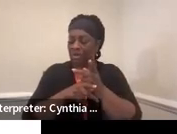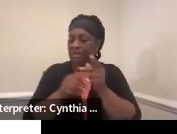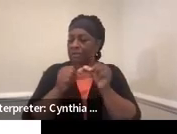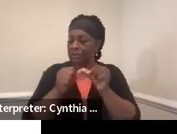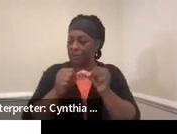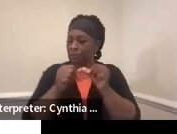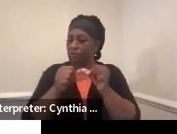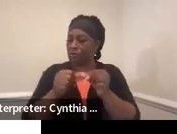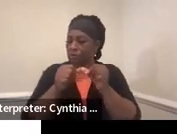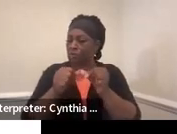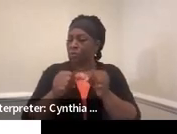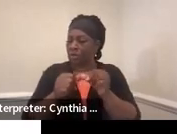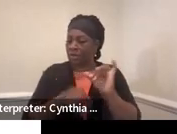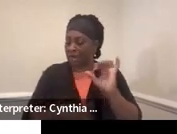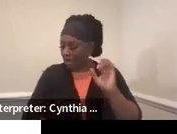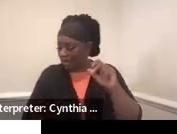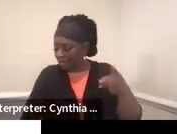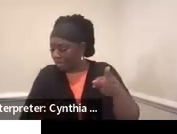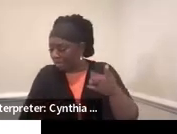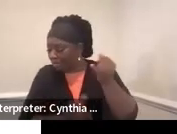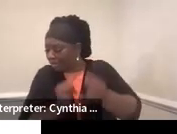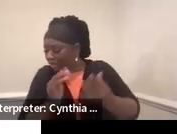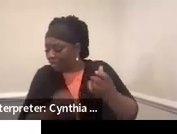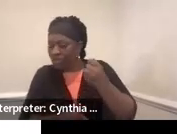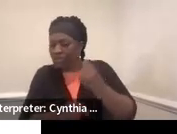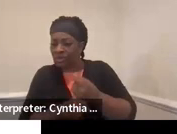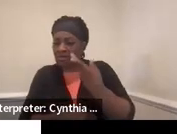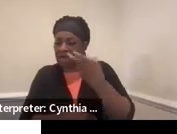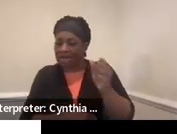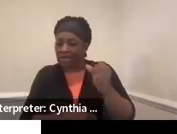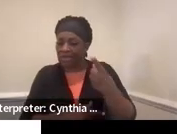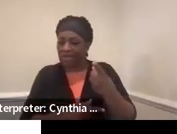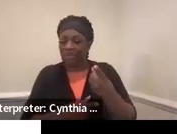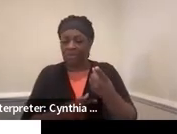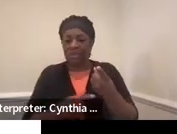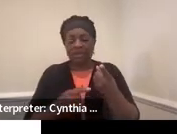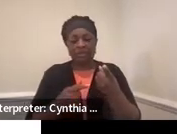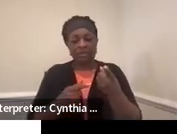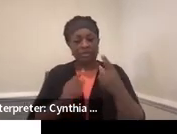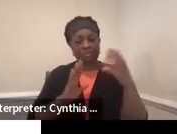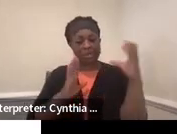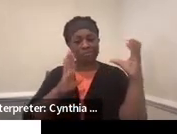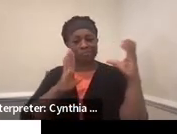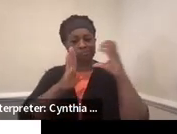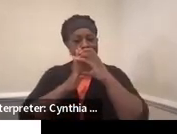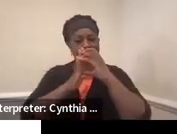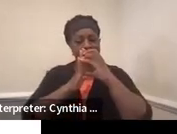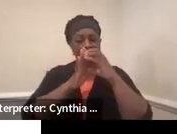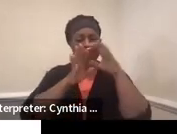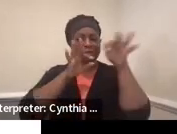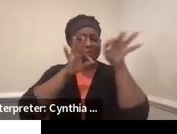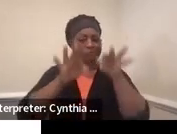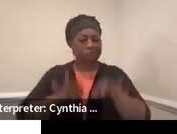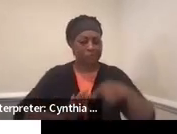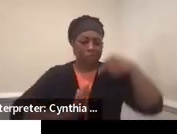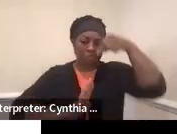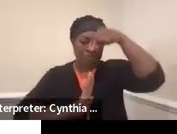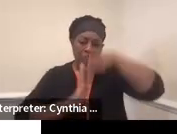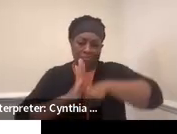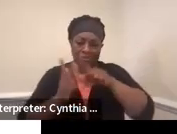by the time the child gets to their last year of high school, this should be a big section. should be very detailed.